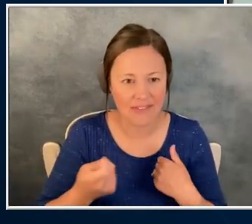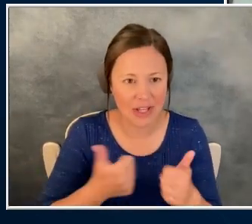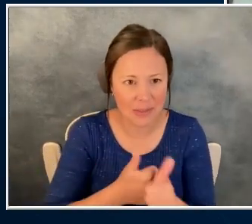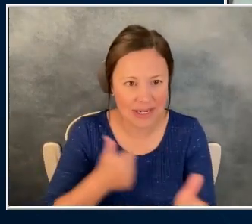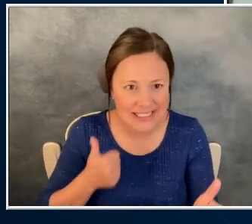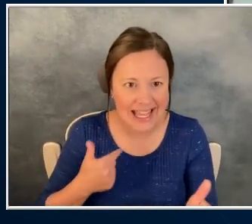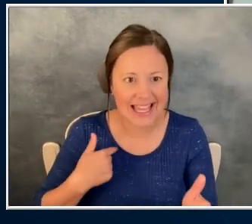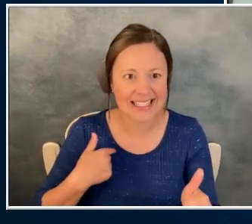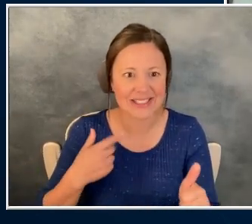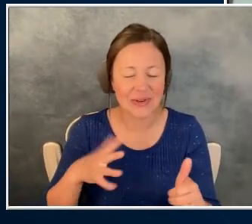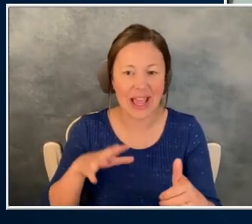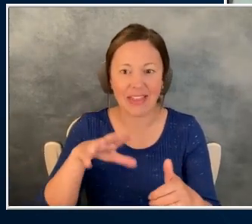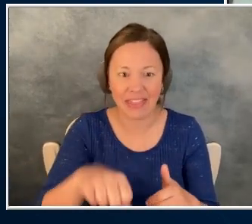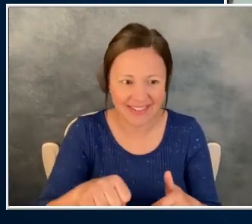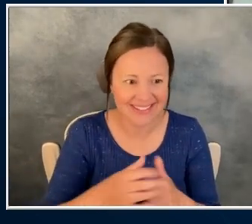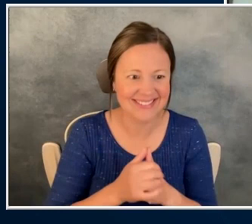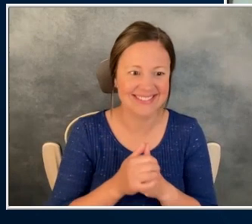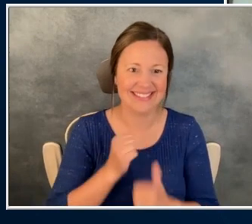stepping on each other. Um,